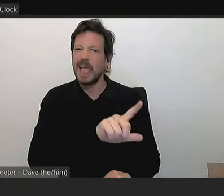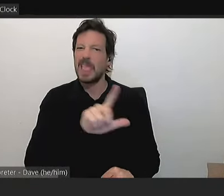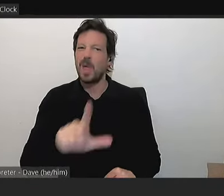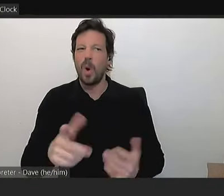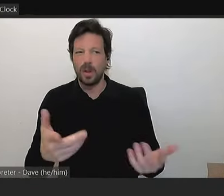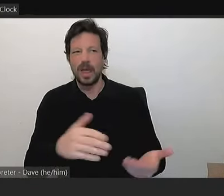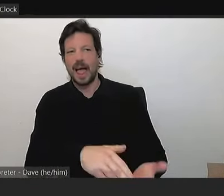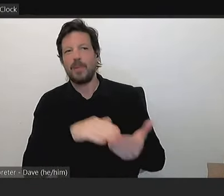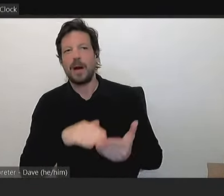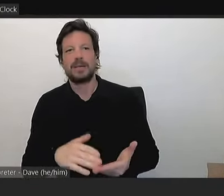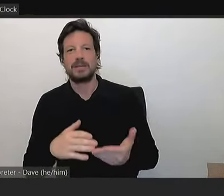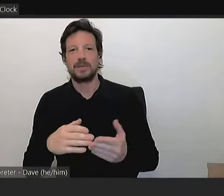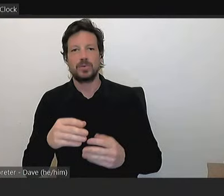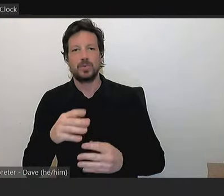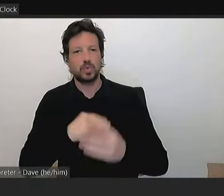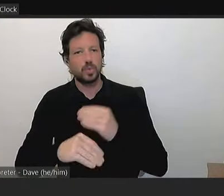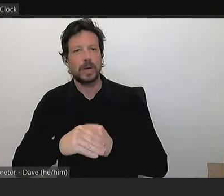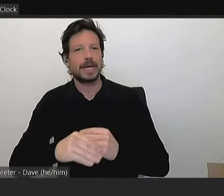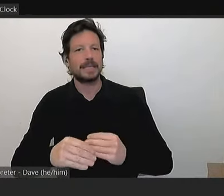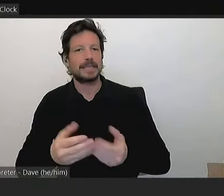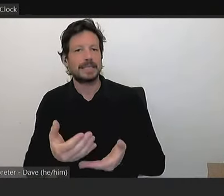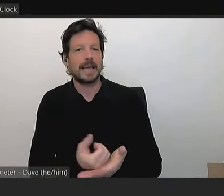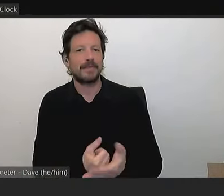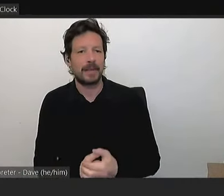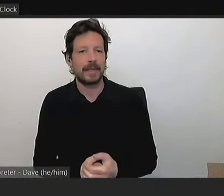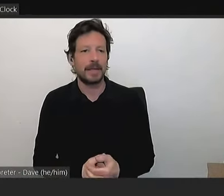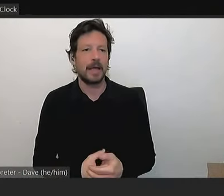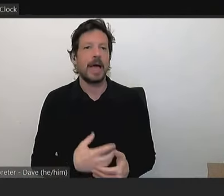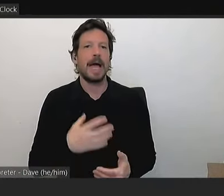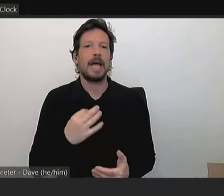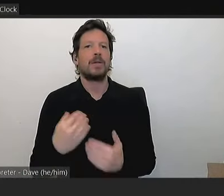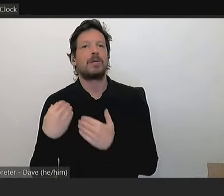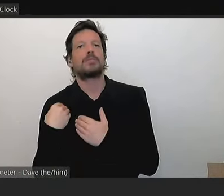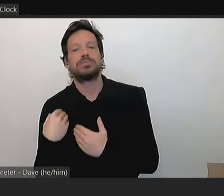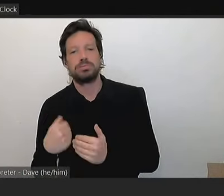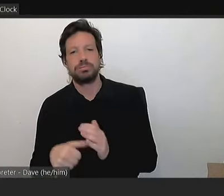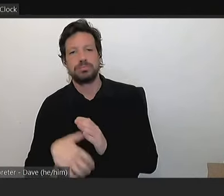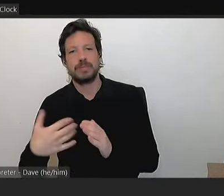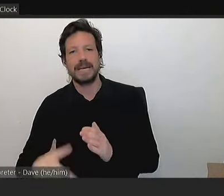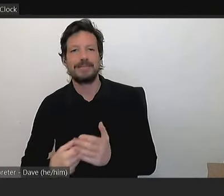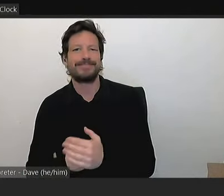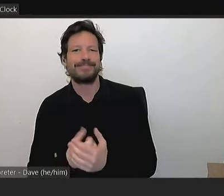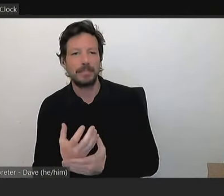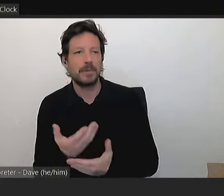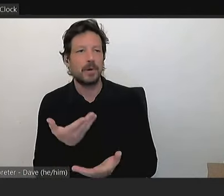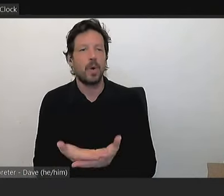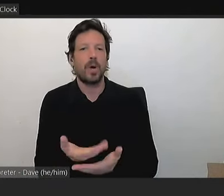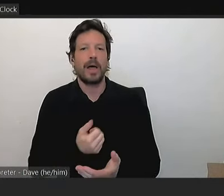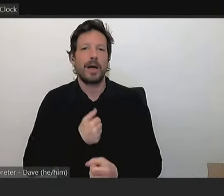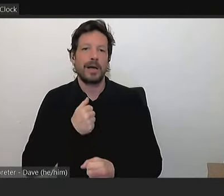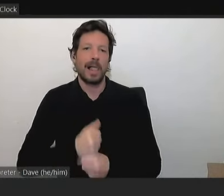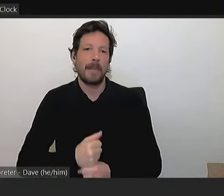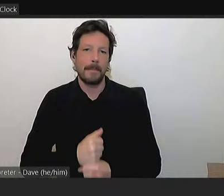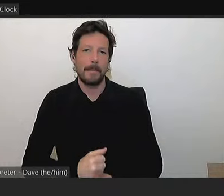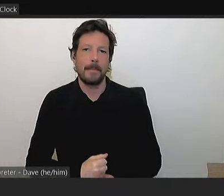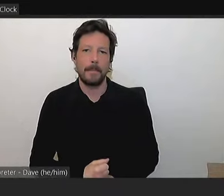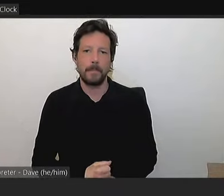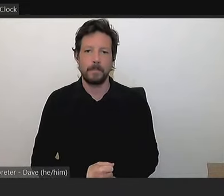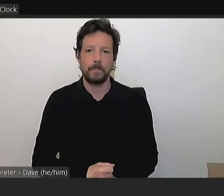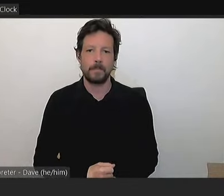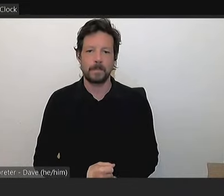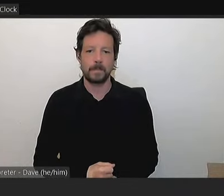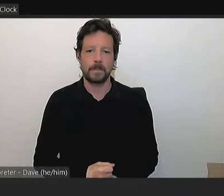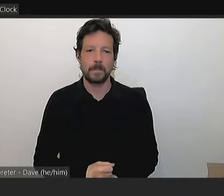safely and not put financial burden and strain on our club, which is what currently is happening by us trying to find